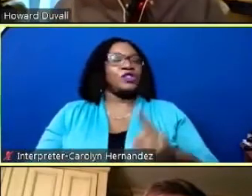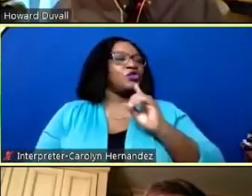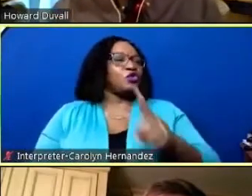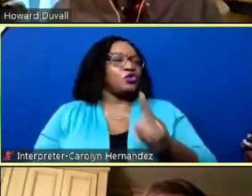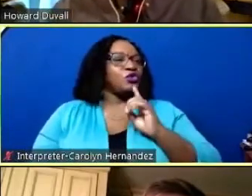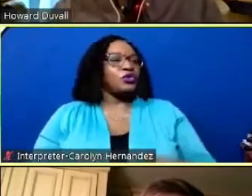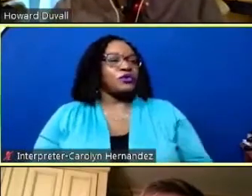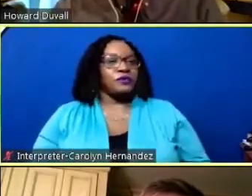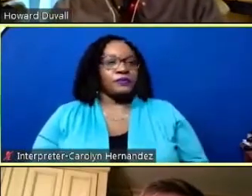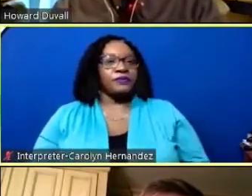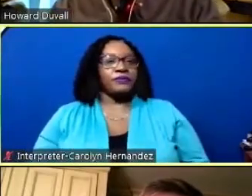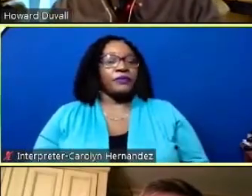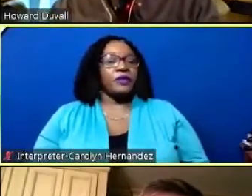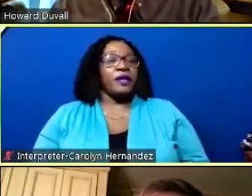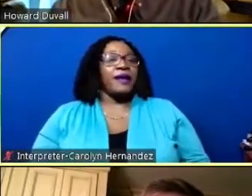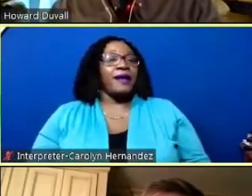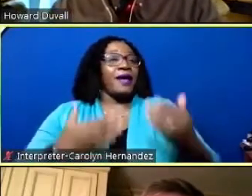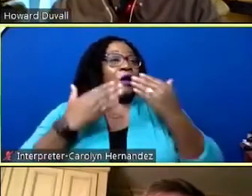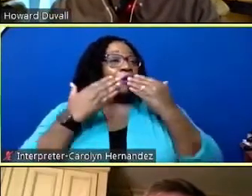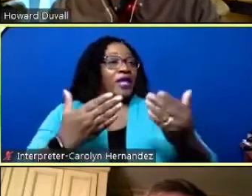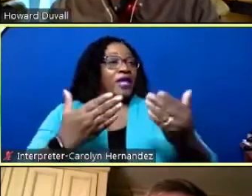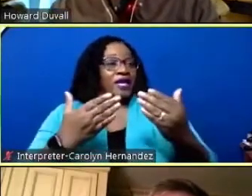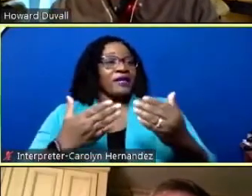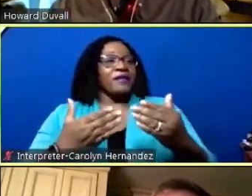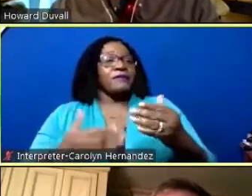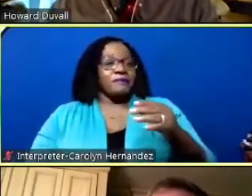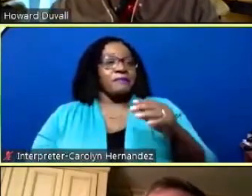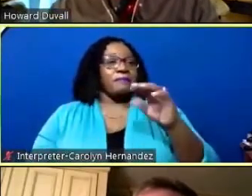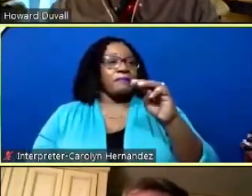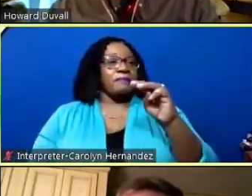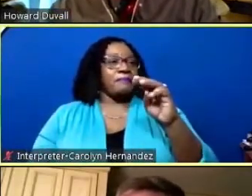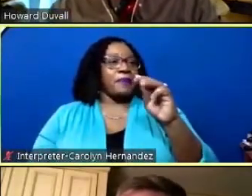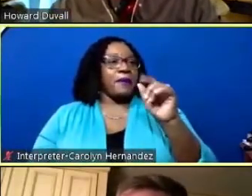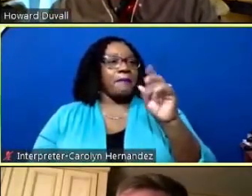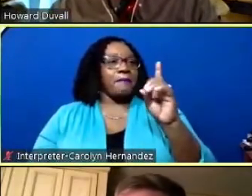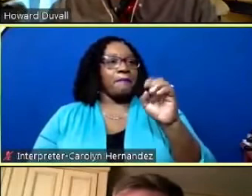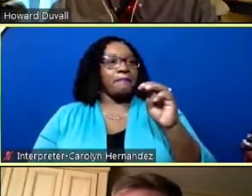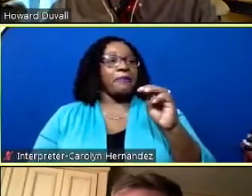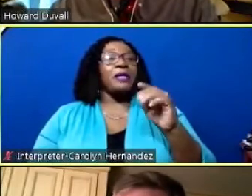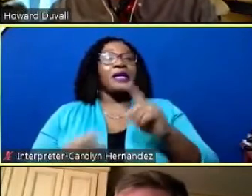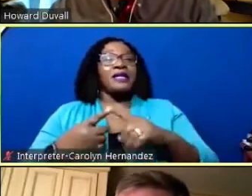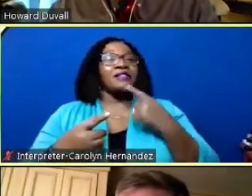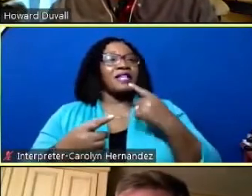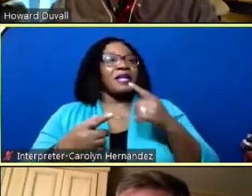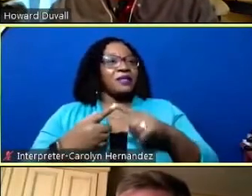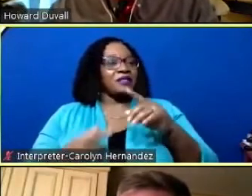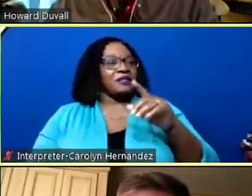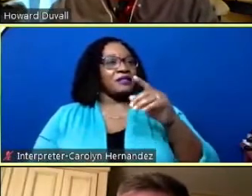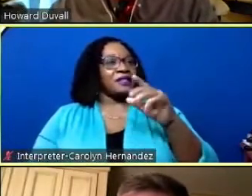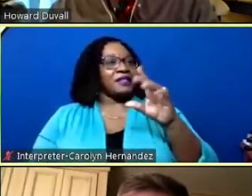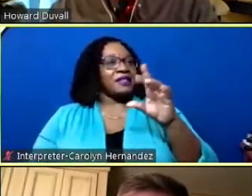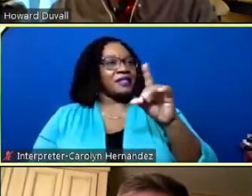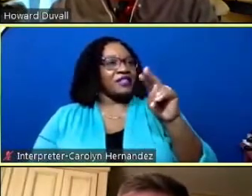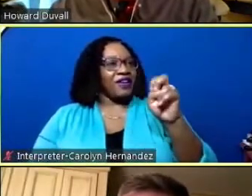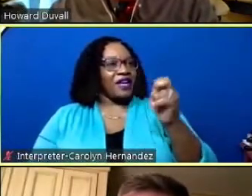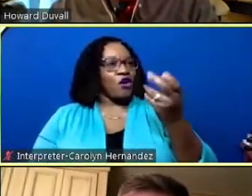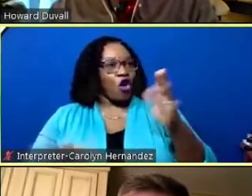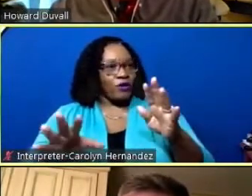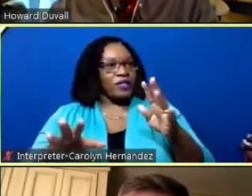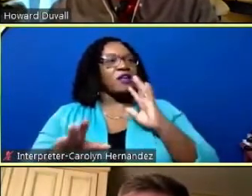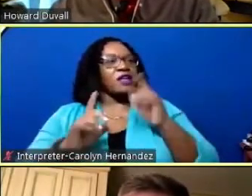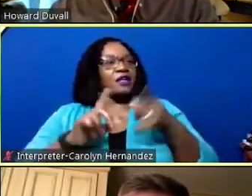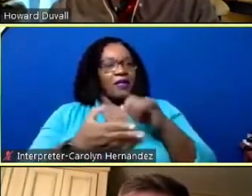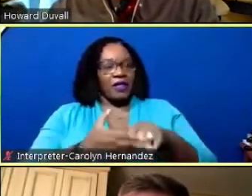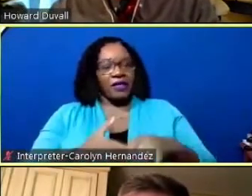okay well thank thank you thank you ma'am thank you very much and i know that you said ms devine already closed the loop there um